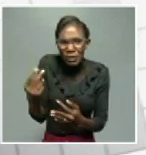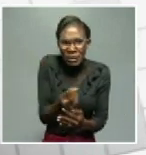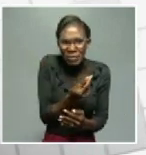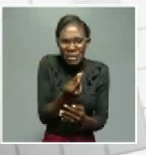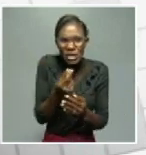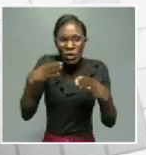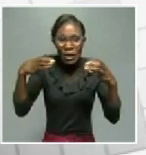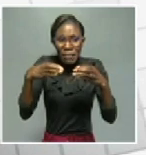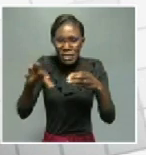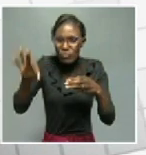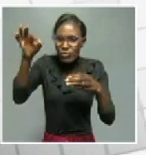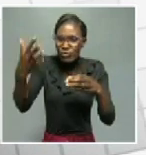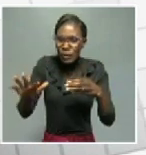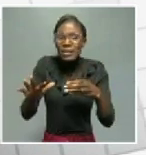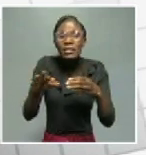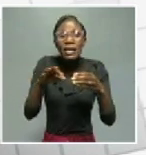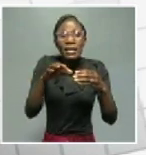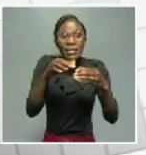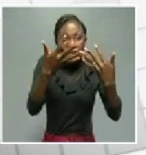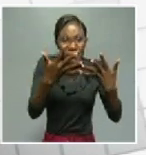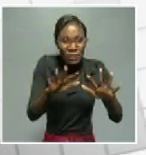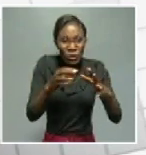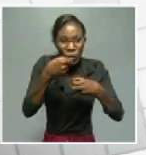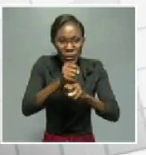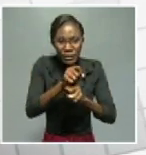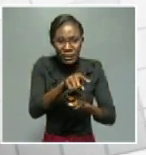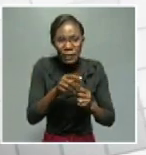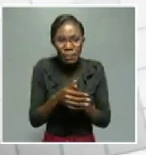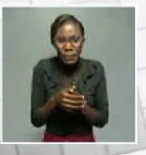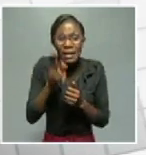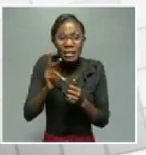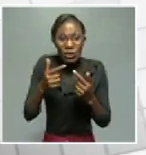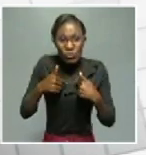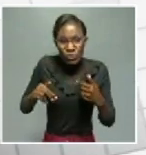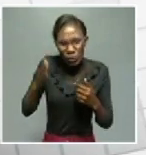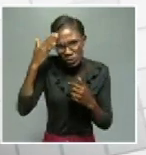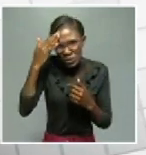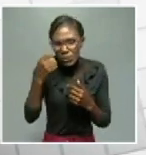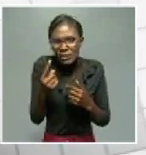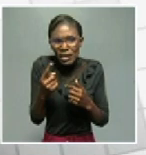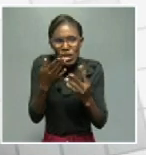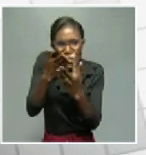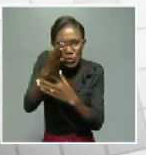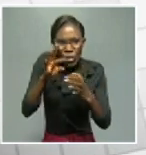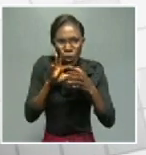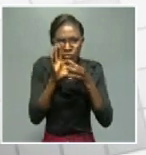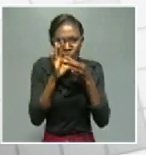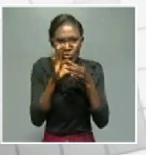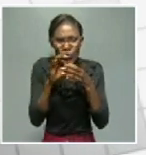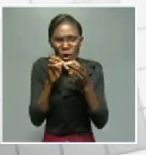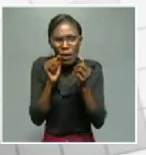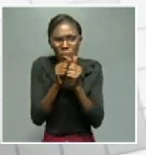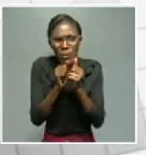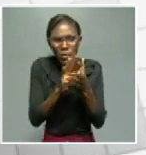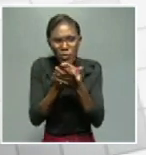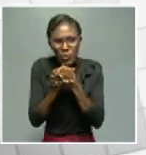who is now busy fencing of that project successfully. Going forward, as you know, the true coordination, we had an issue